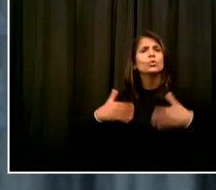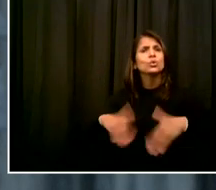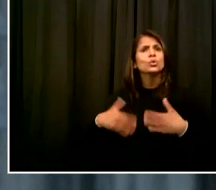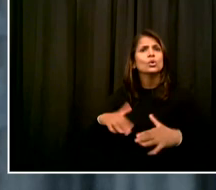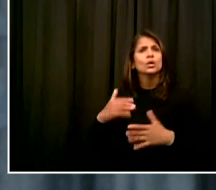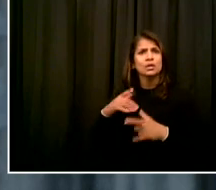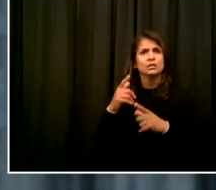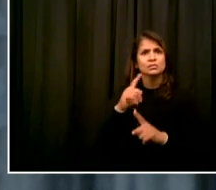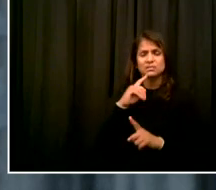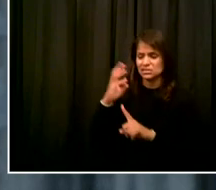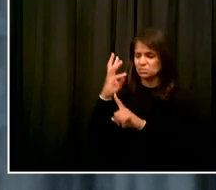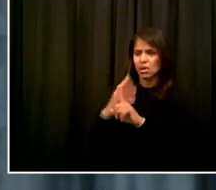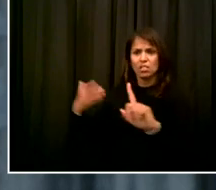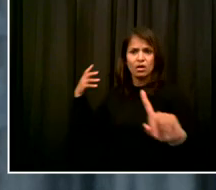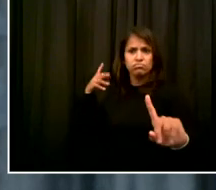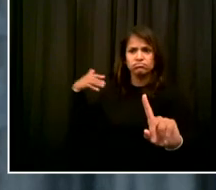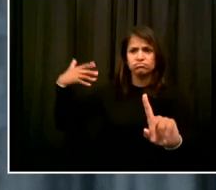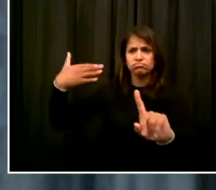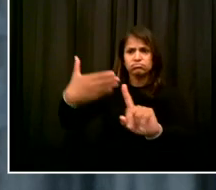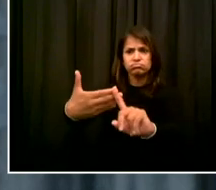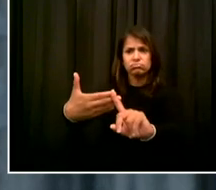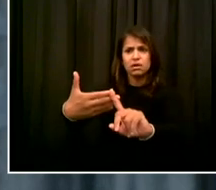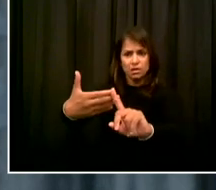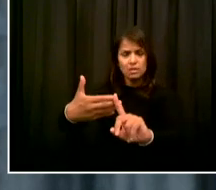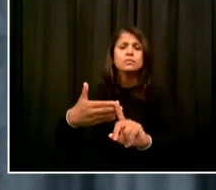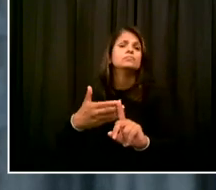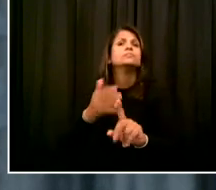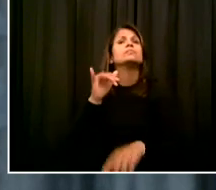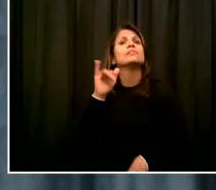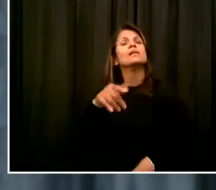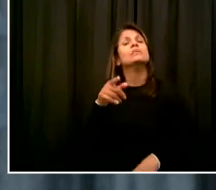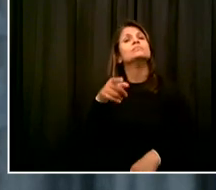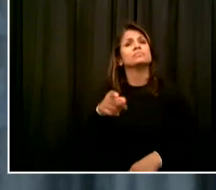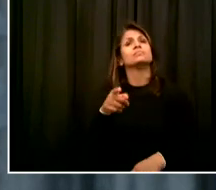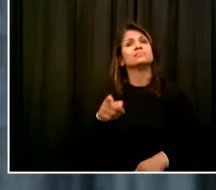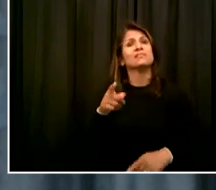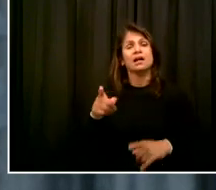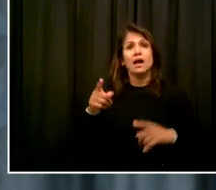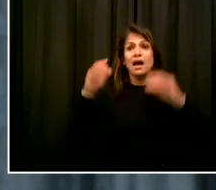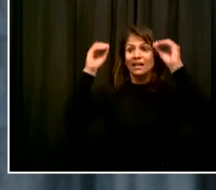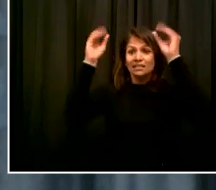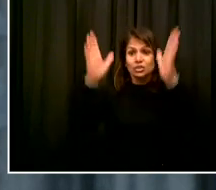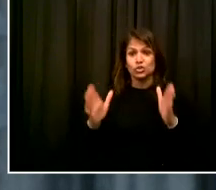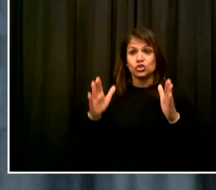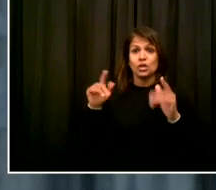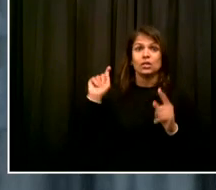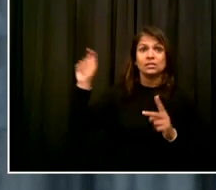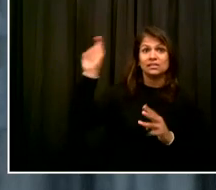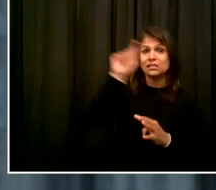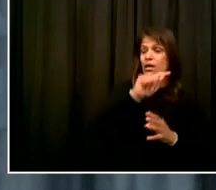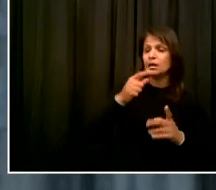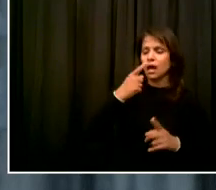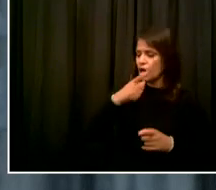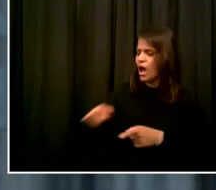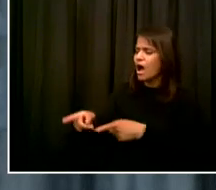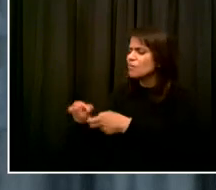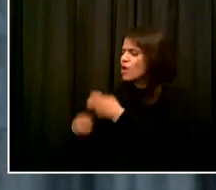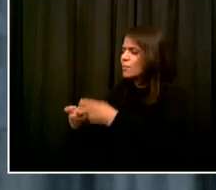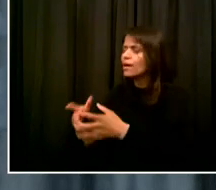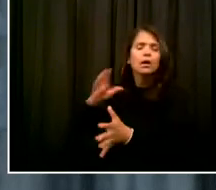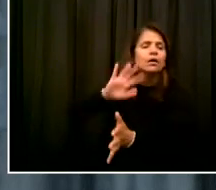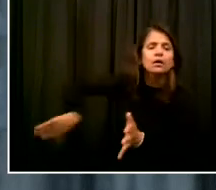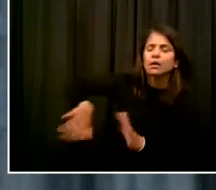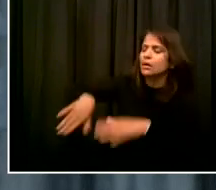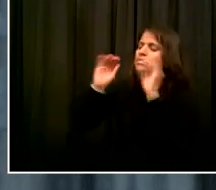months. Can our educators ignore those feelings and just pull out a textbook? No,